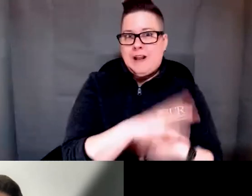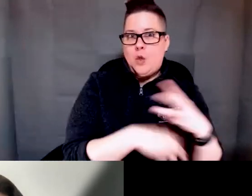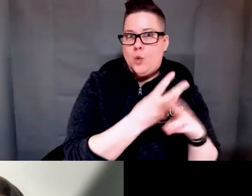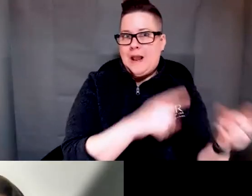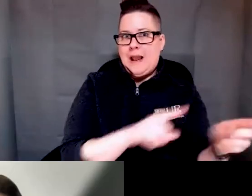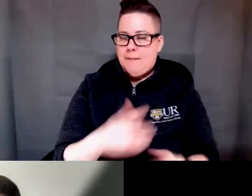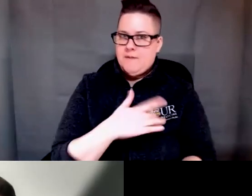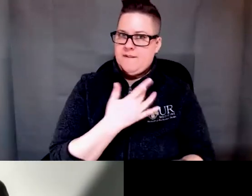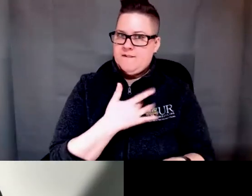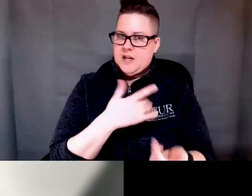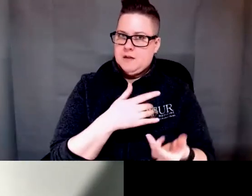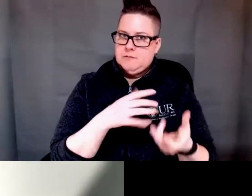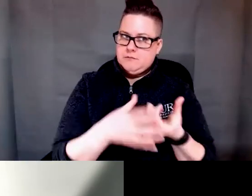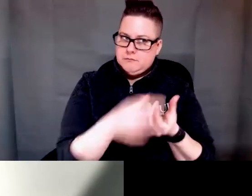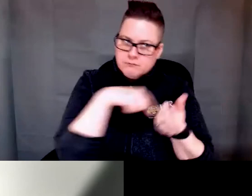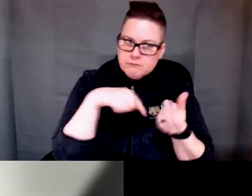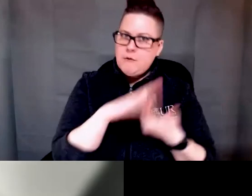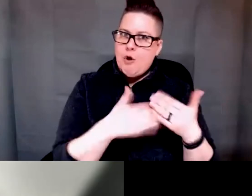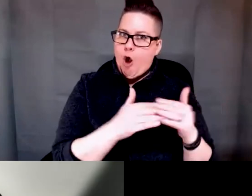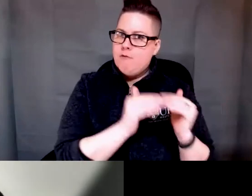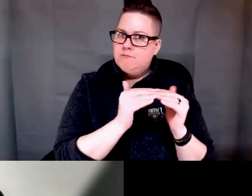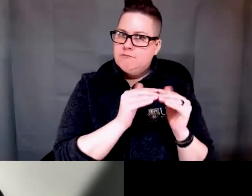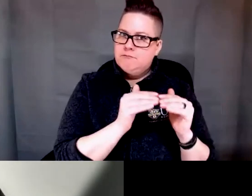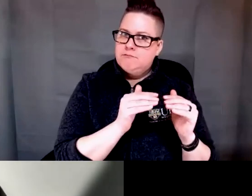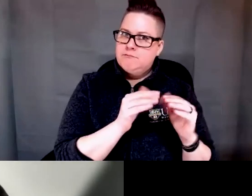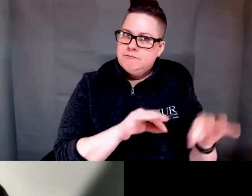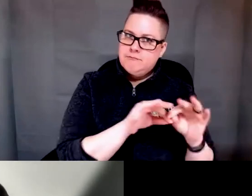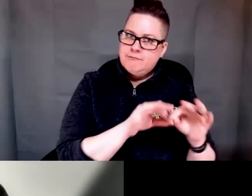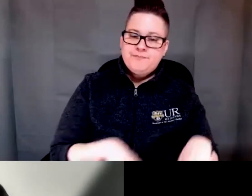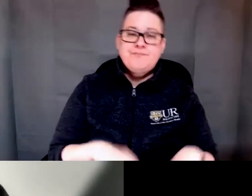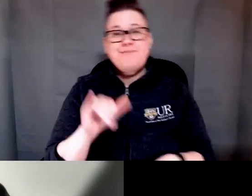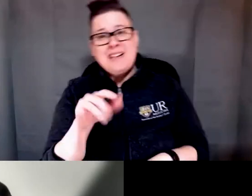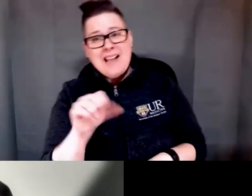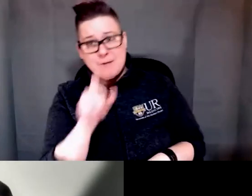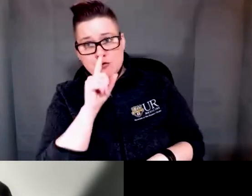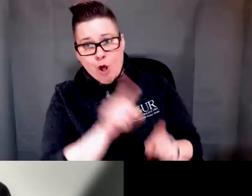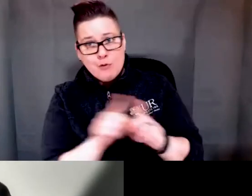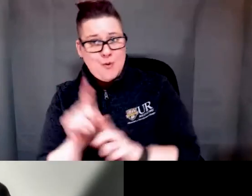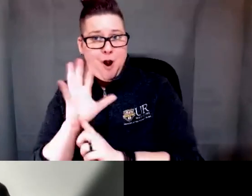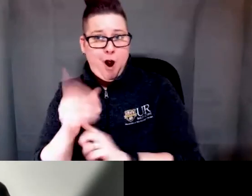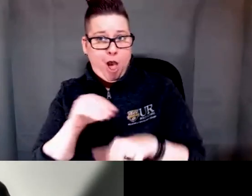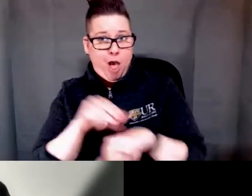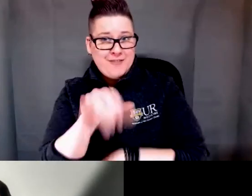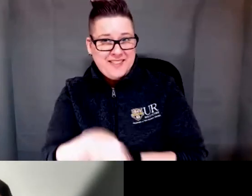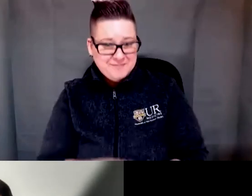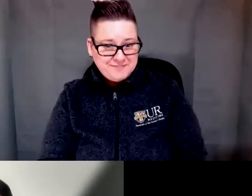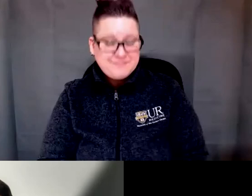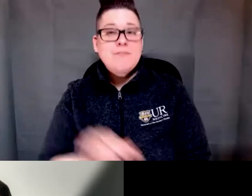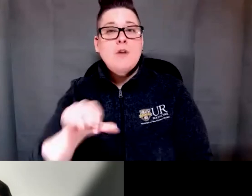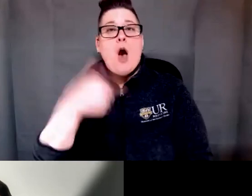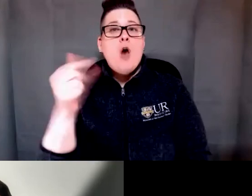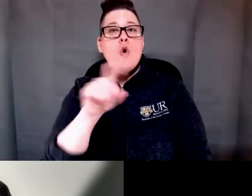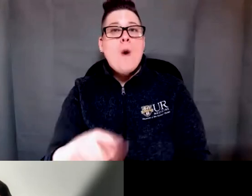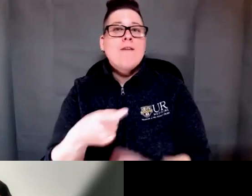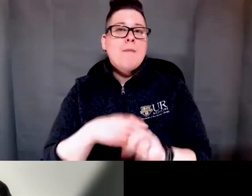yeah and some of that is certainly culturally determined I'm sure there's another question from Caroline Silva